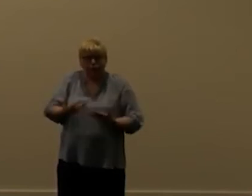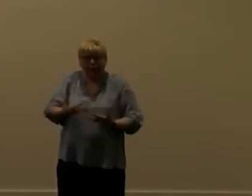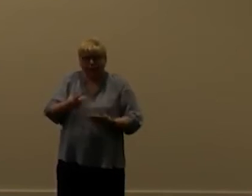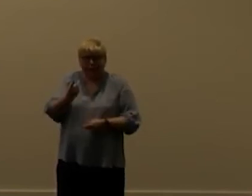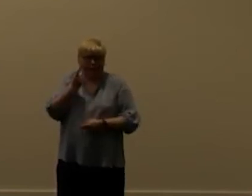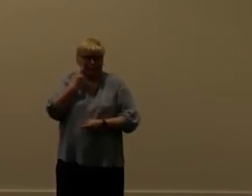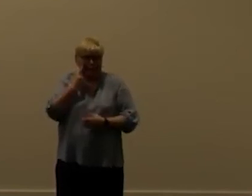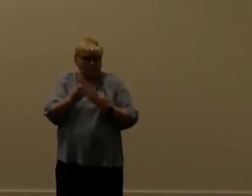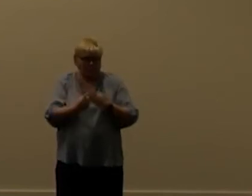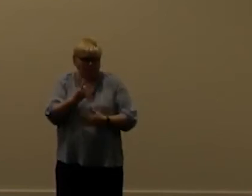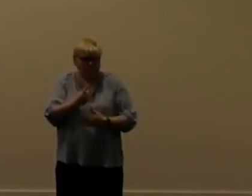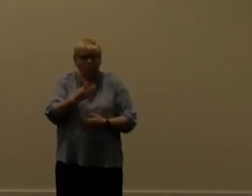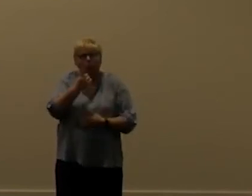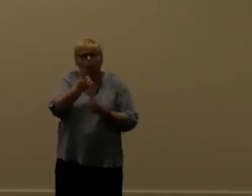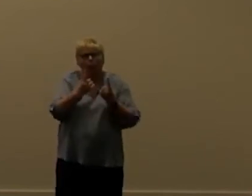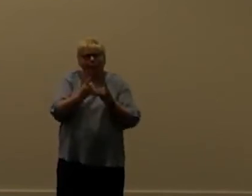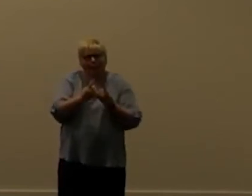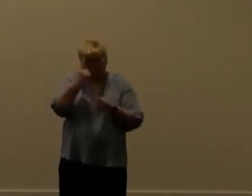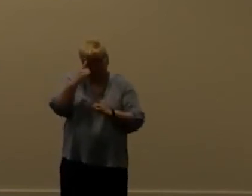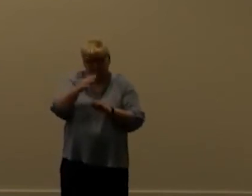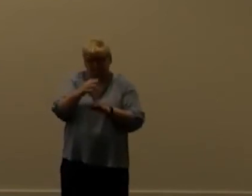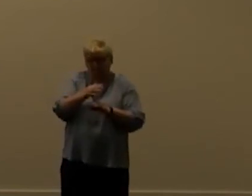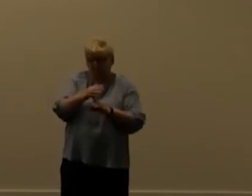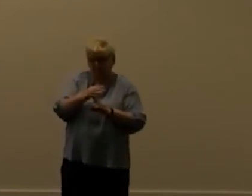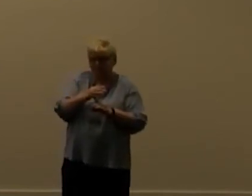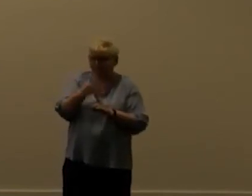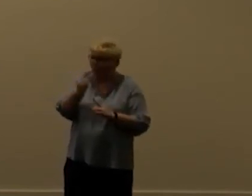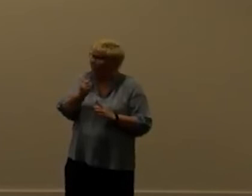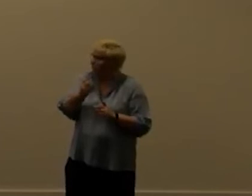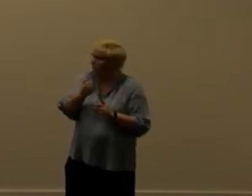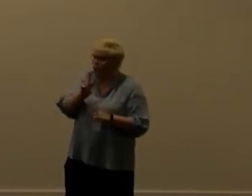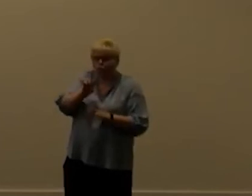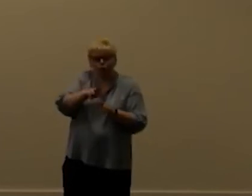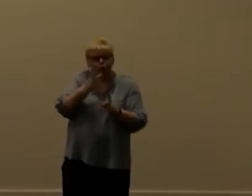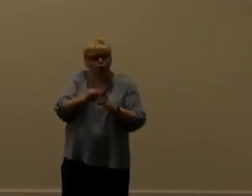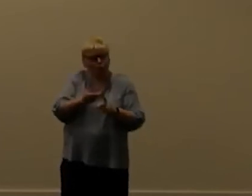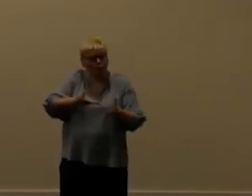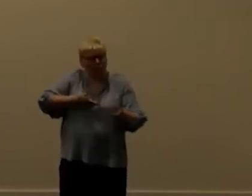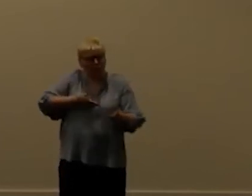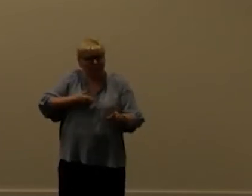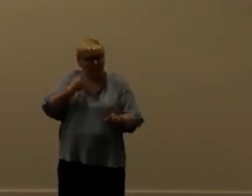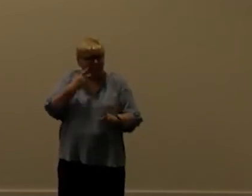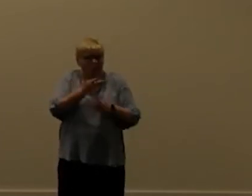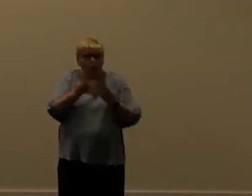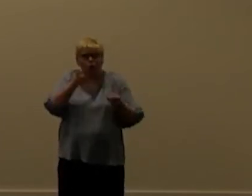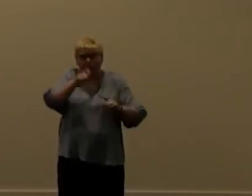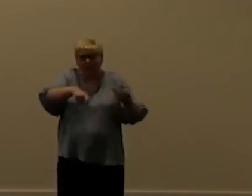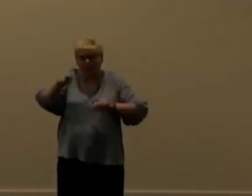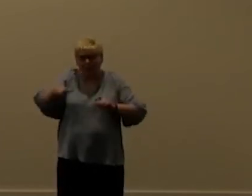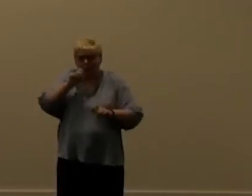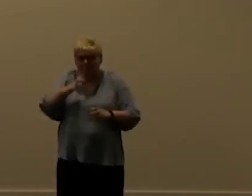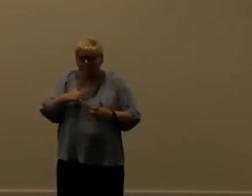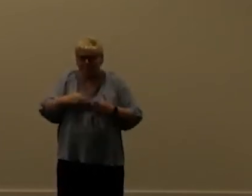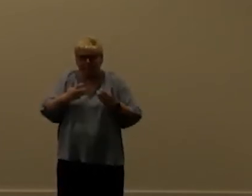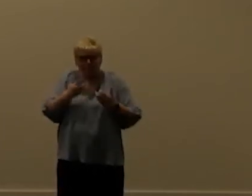see what happens one thing i think is very important is jewel right for instance that like i i think that lots of customers will be really